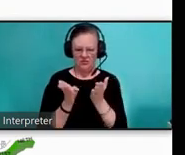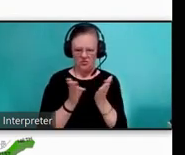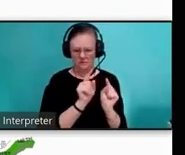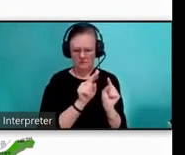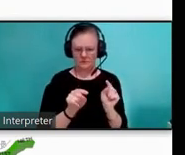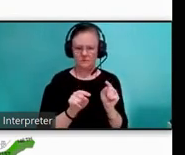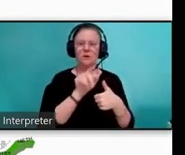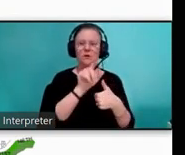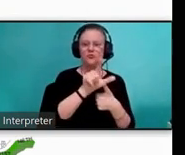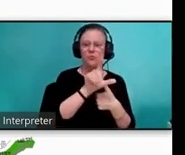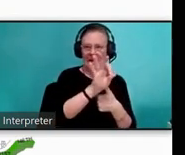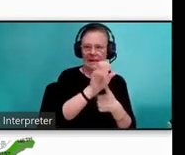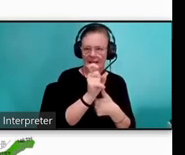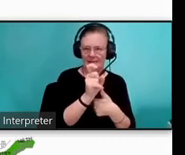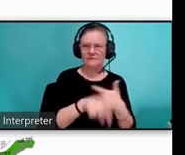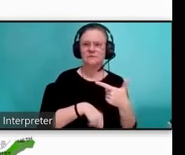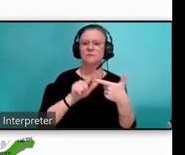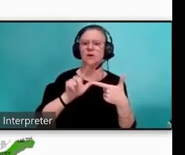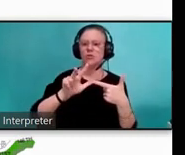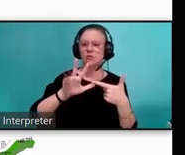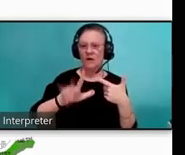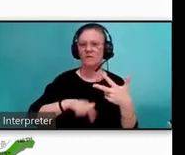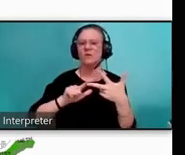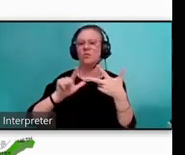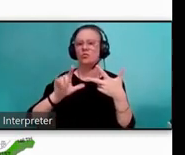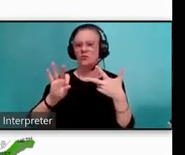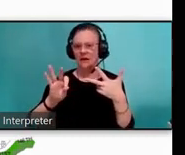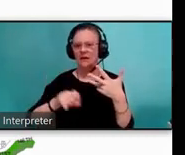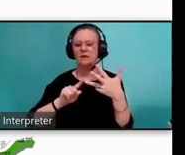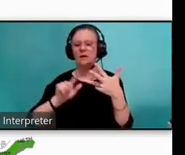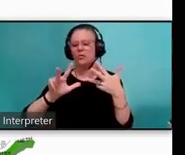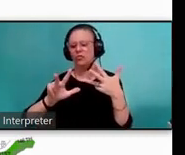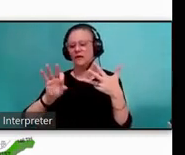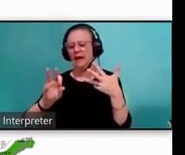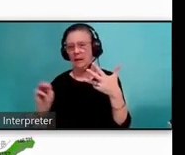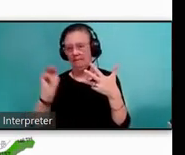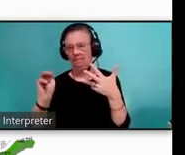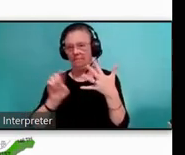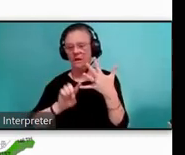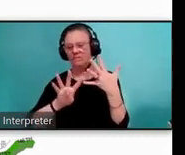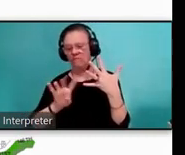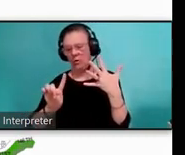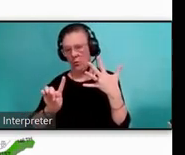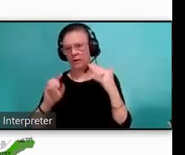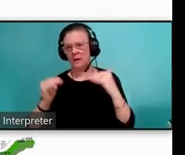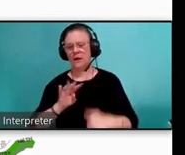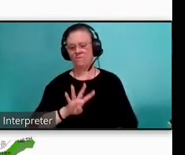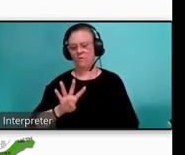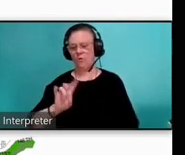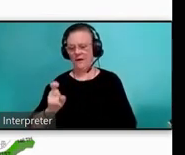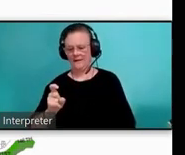29X, 35, 39, 39M, 41, 44X,